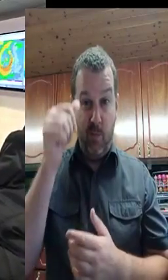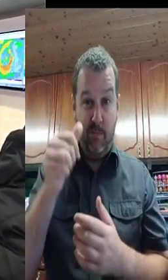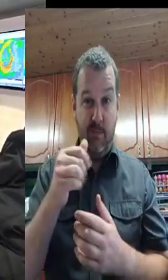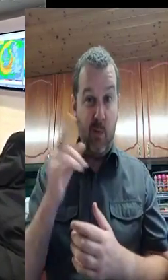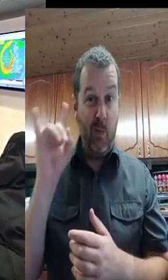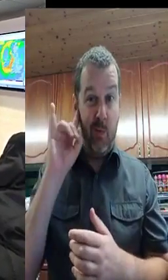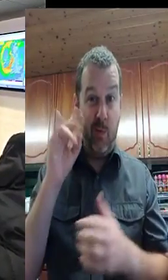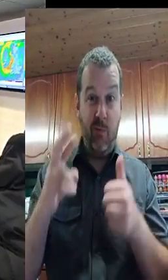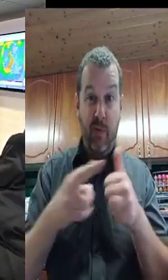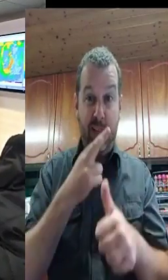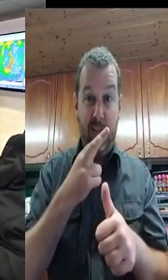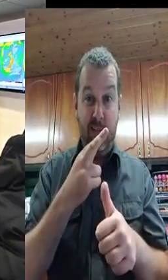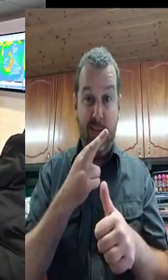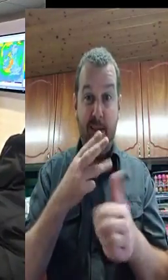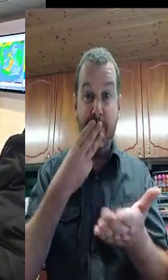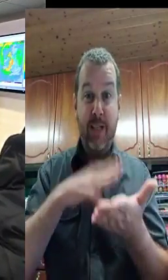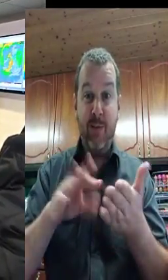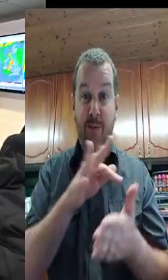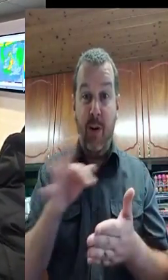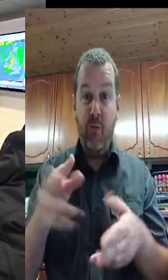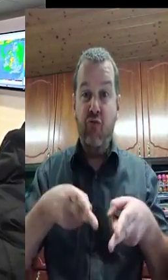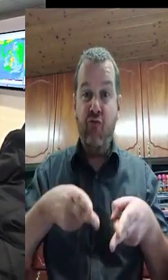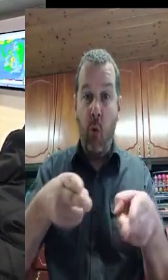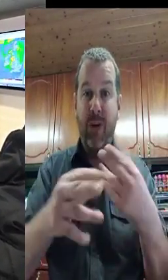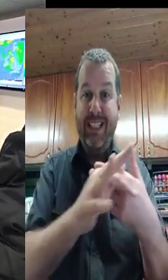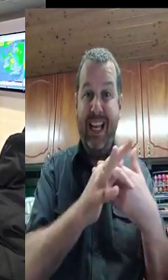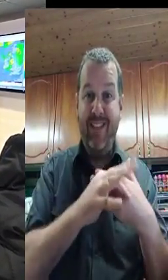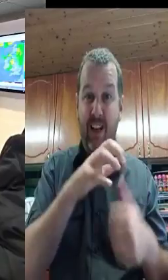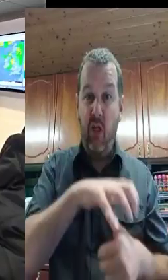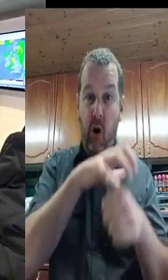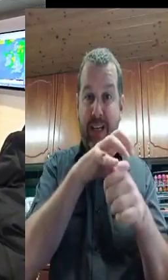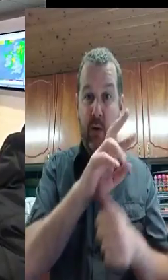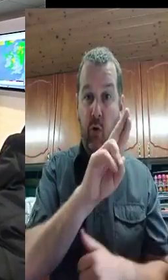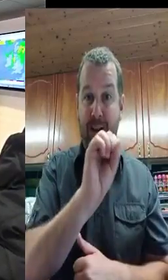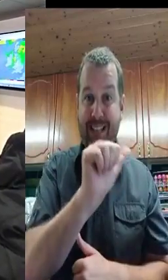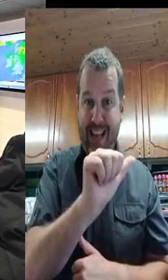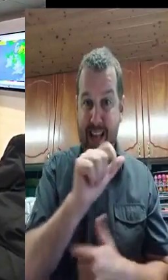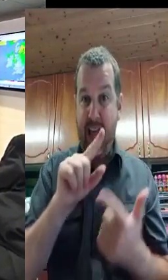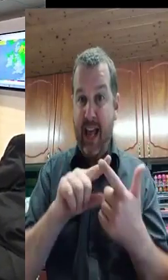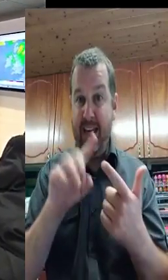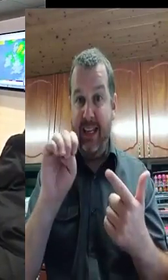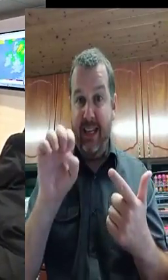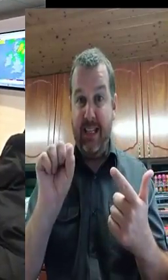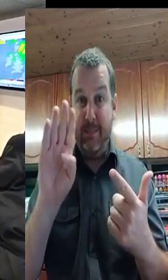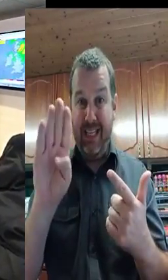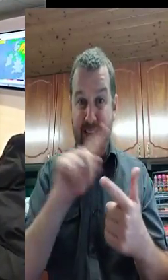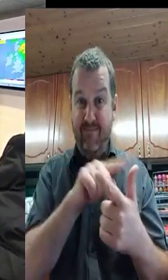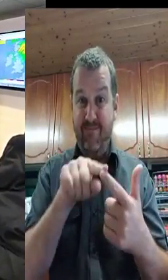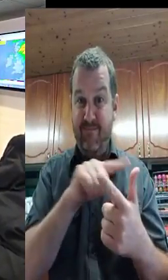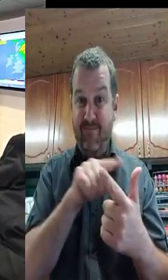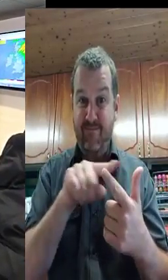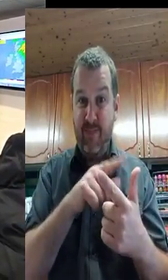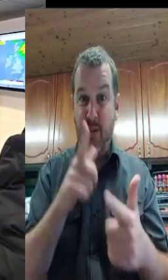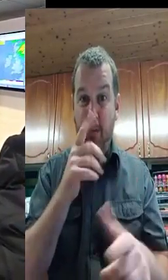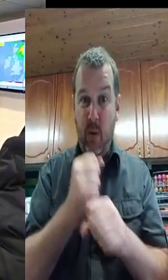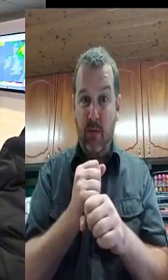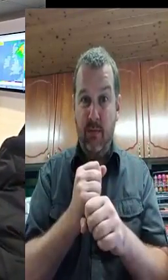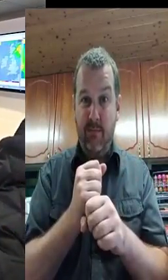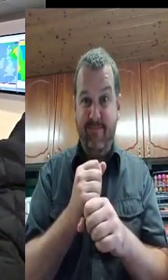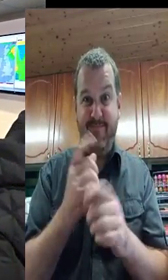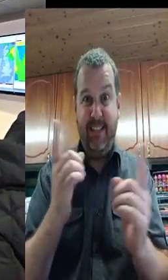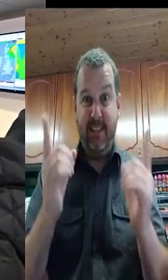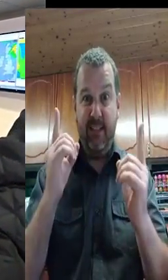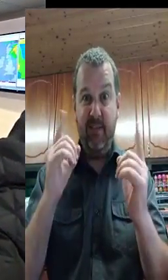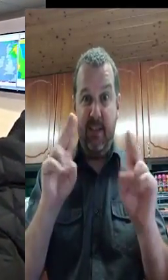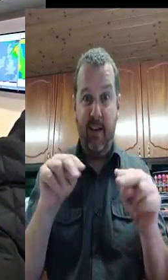In all the areas where the red warning is in place, the red warning means that you need to take heed and take action to